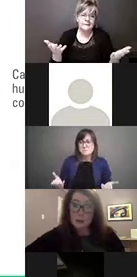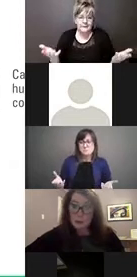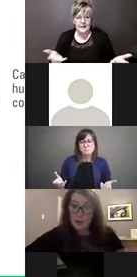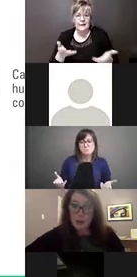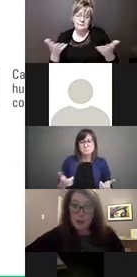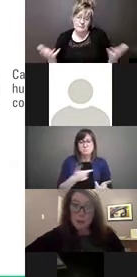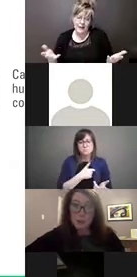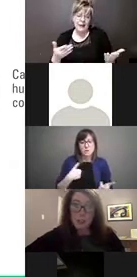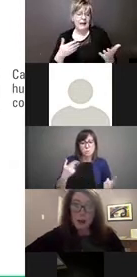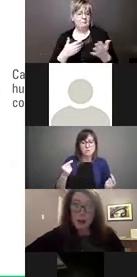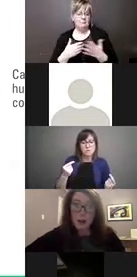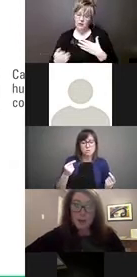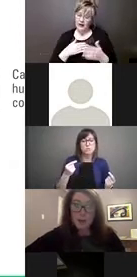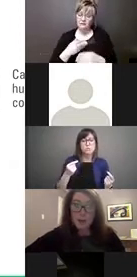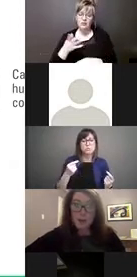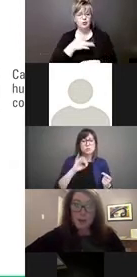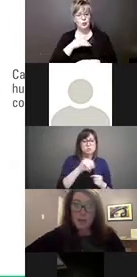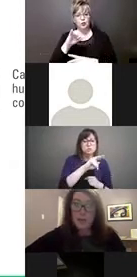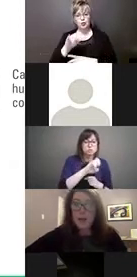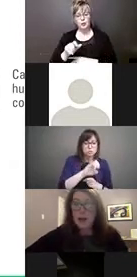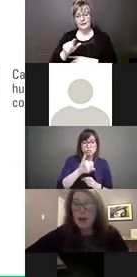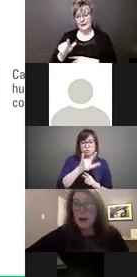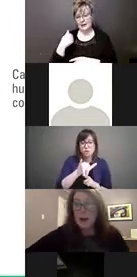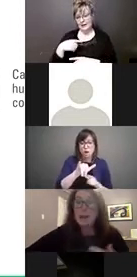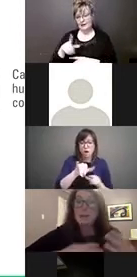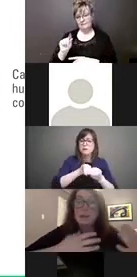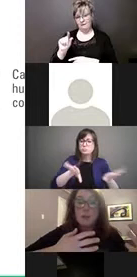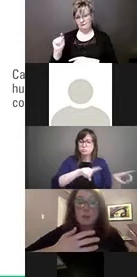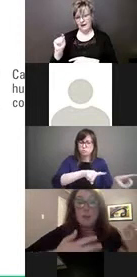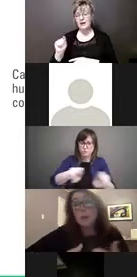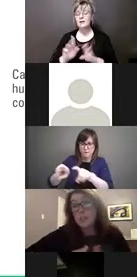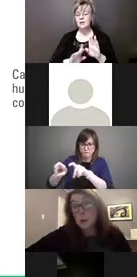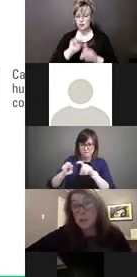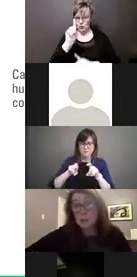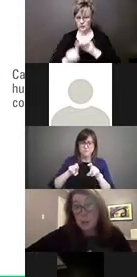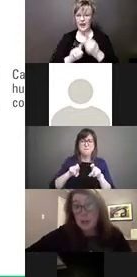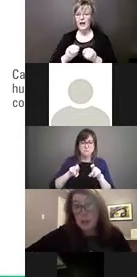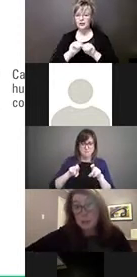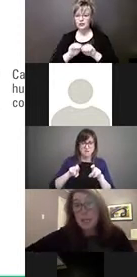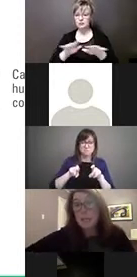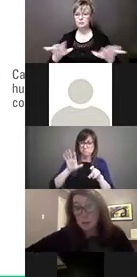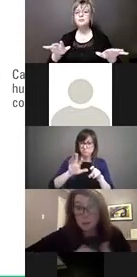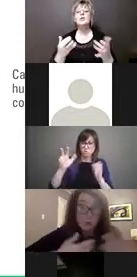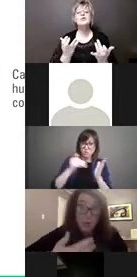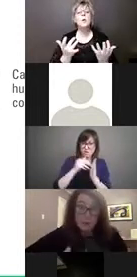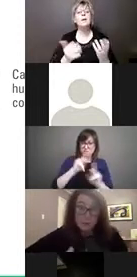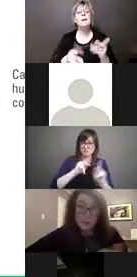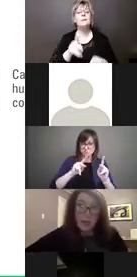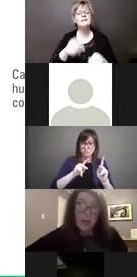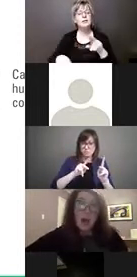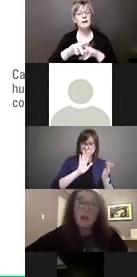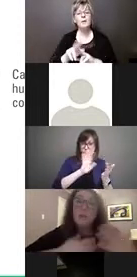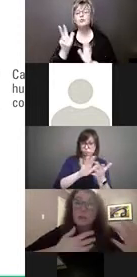a survey in June and July of 2020, and we reached almost 3,000 people through that